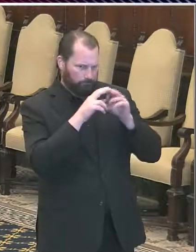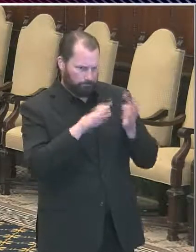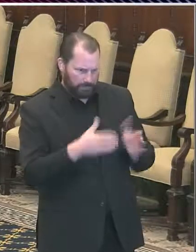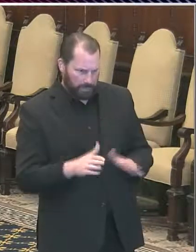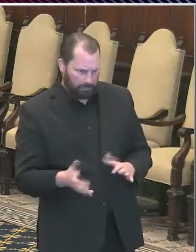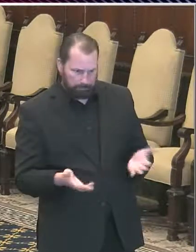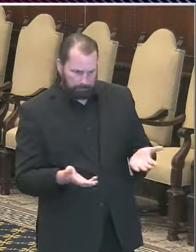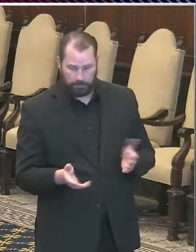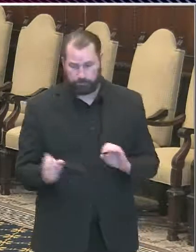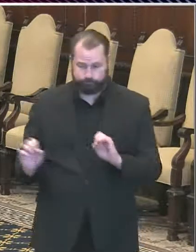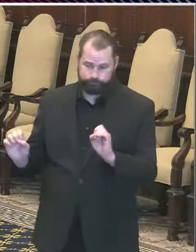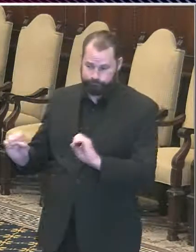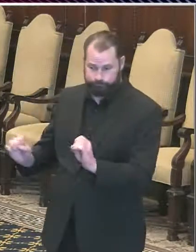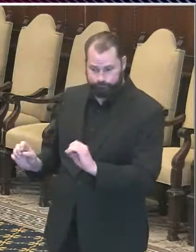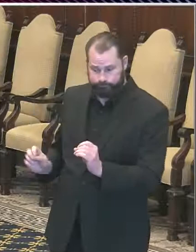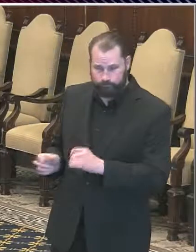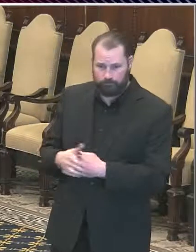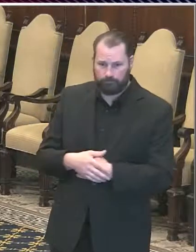okay